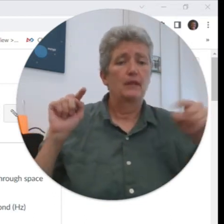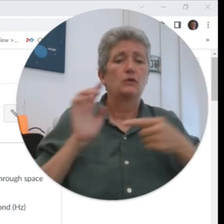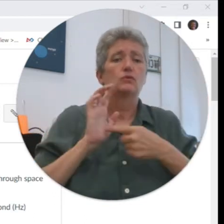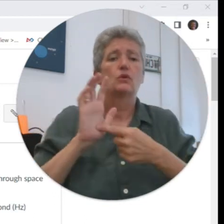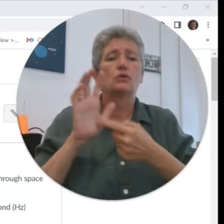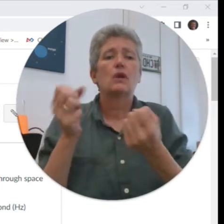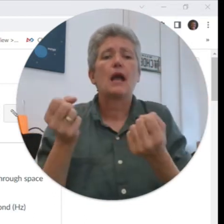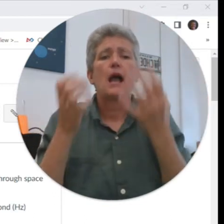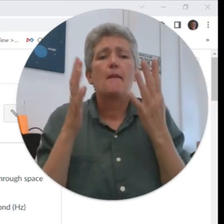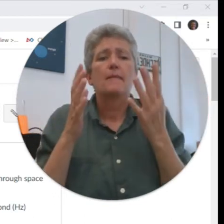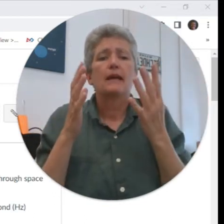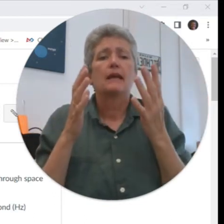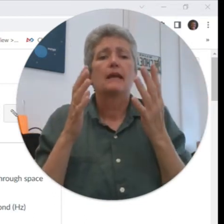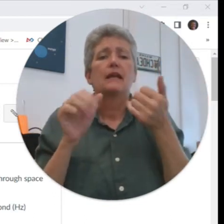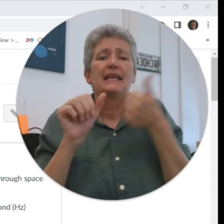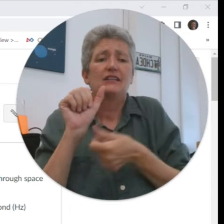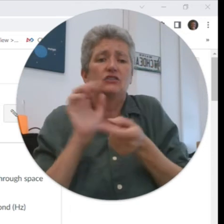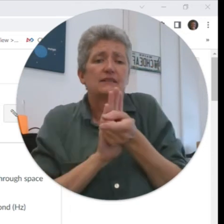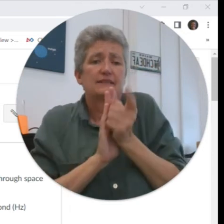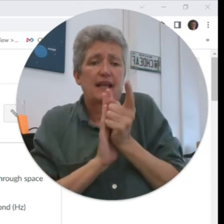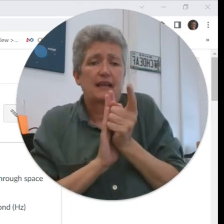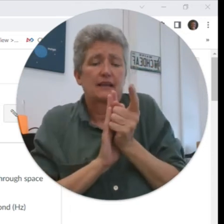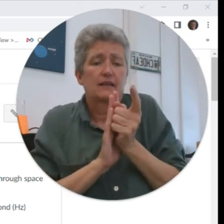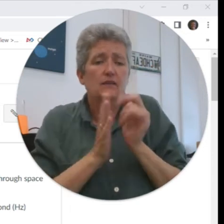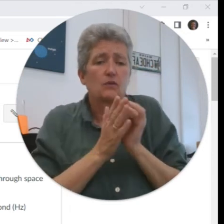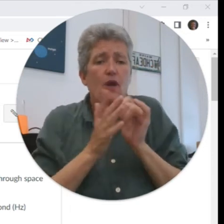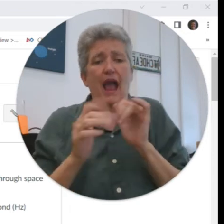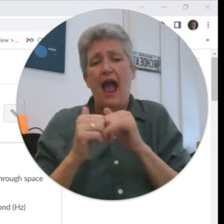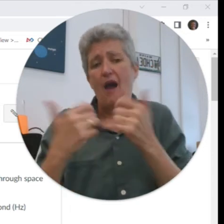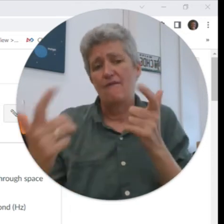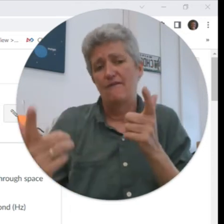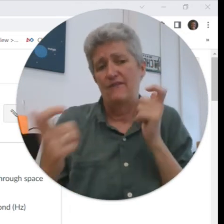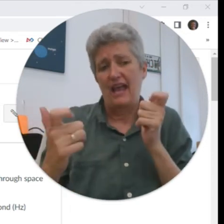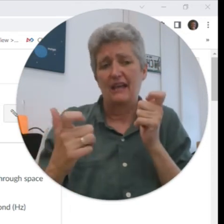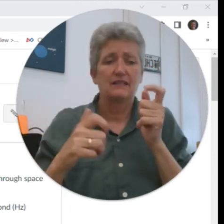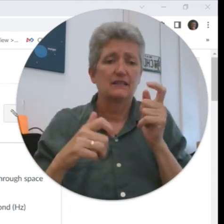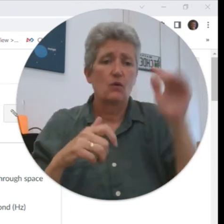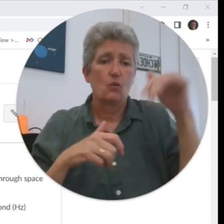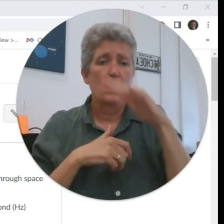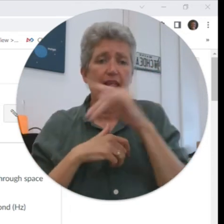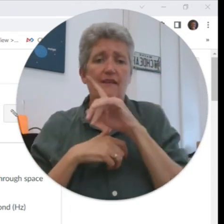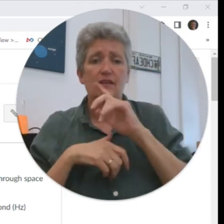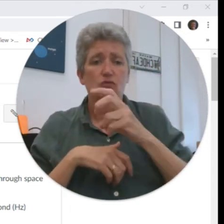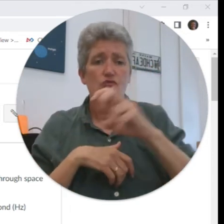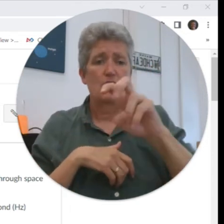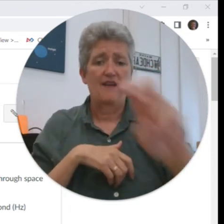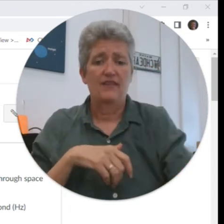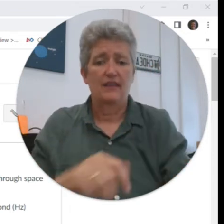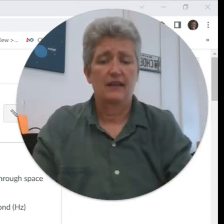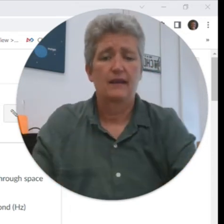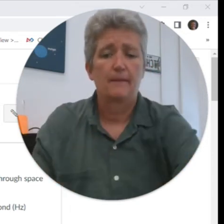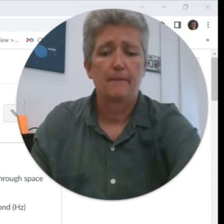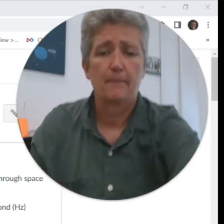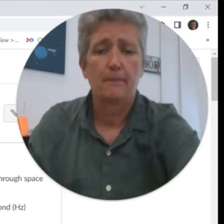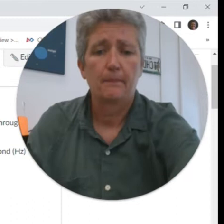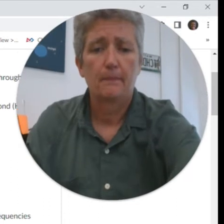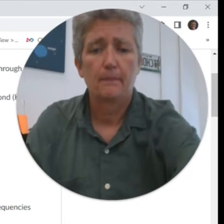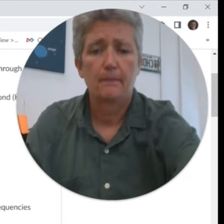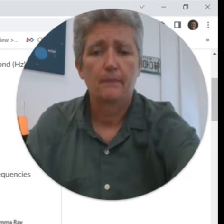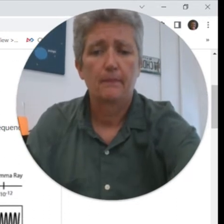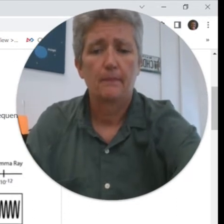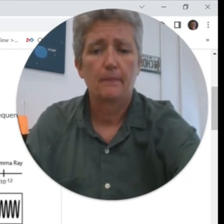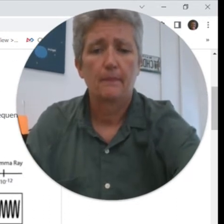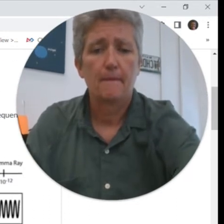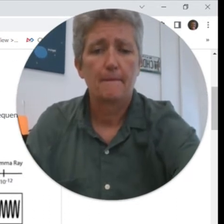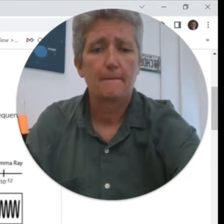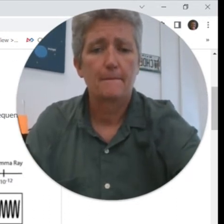and then it shows how many waves are going by each second and how